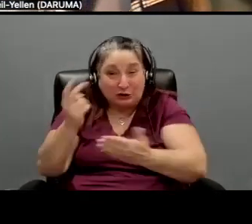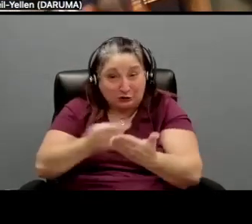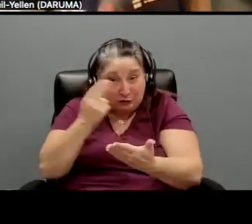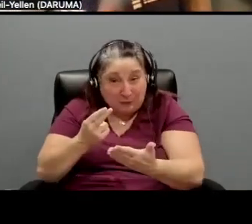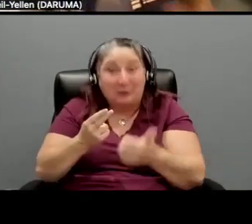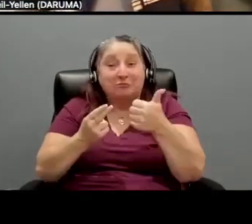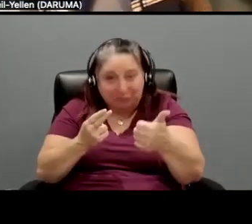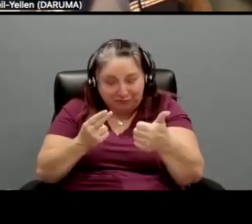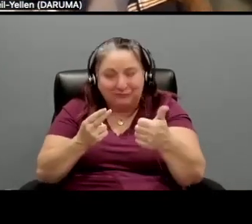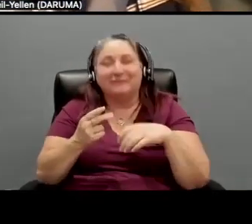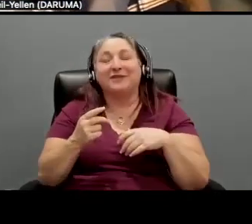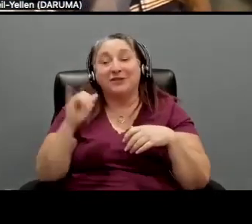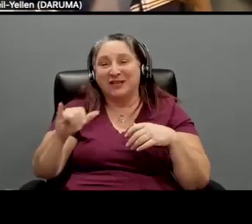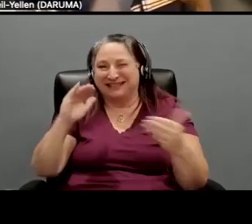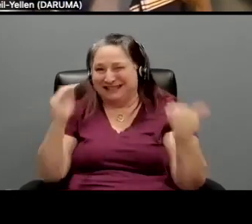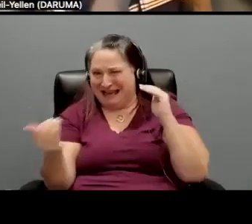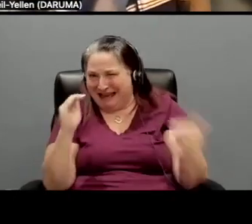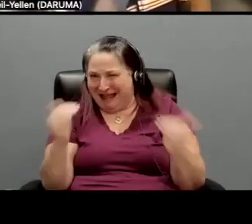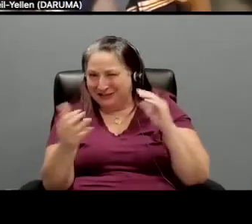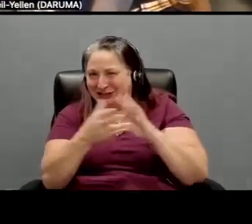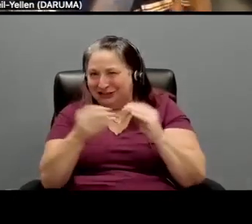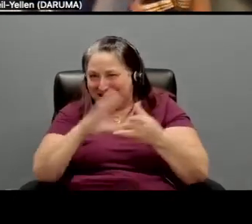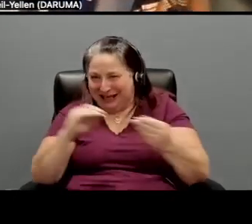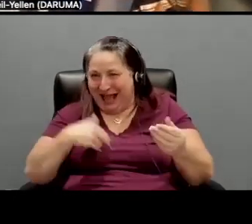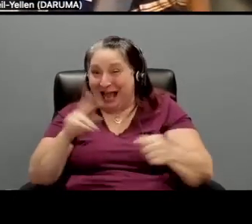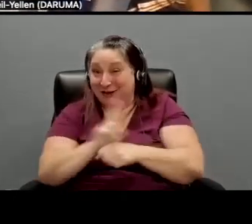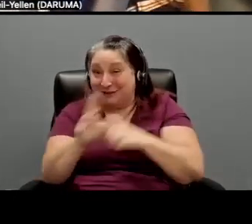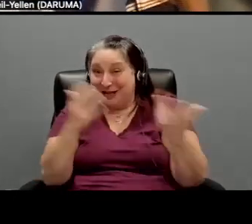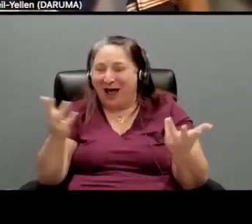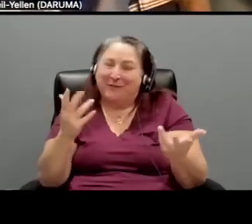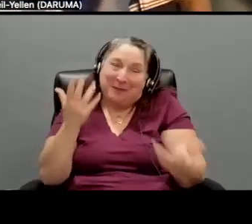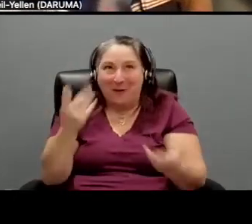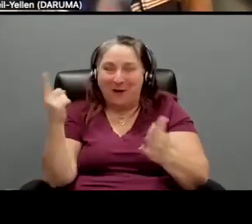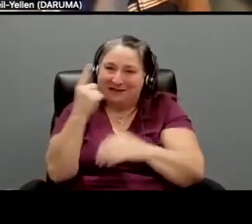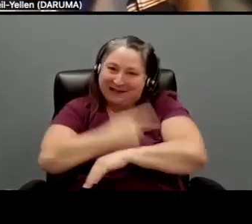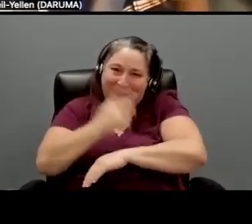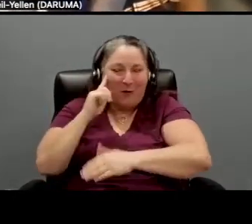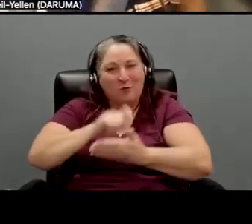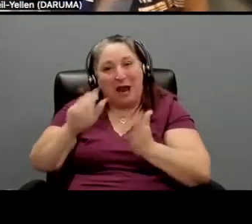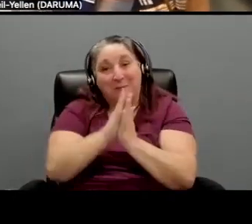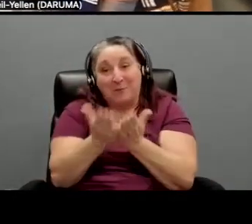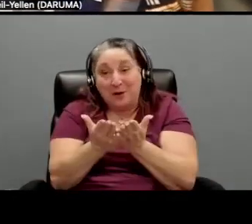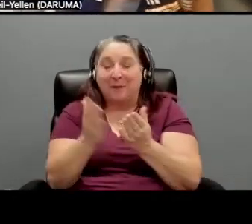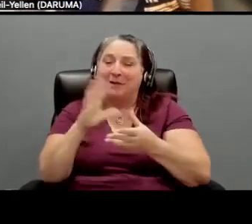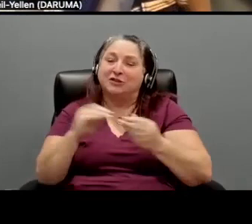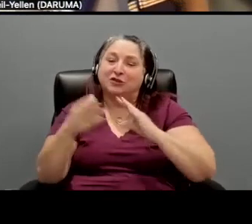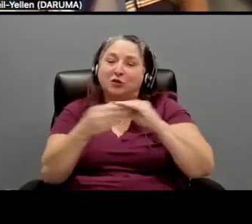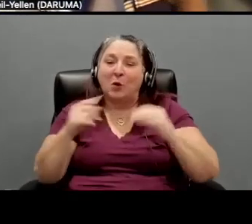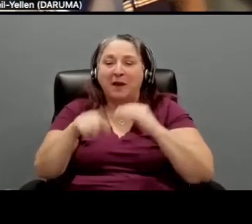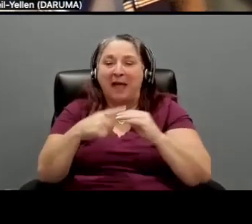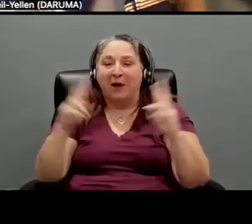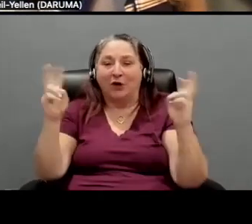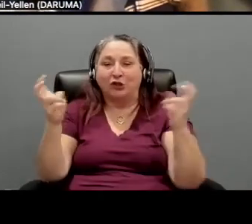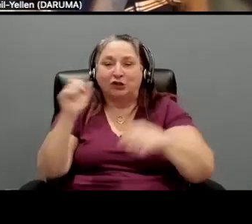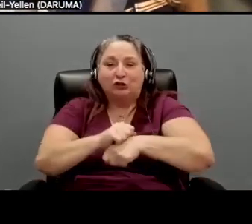So this, this is an analogy that I use a lot and I, and I will probably write a book on this at some point one day, but the story of stone soup, there's a